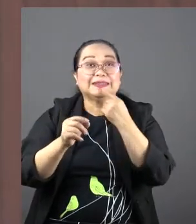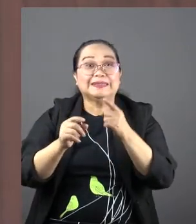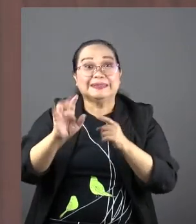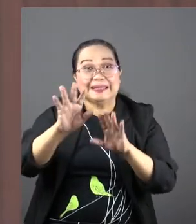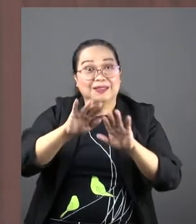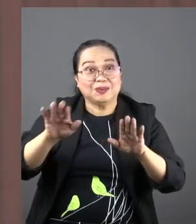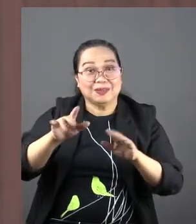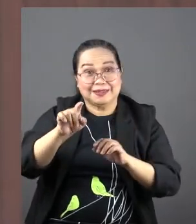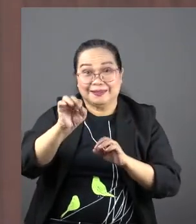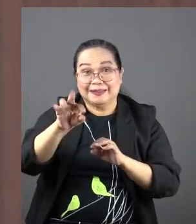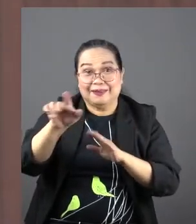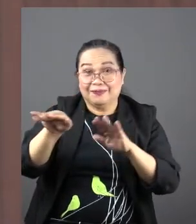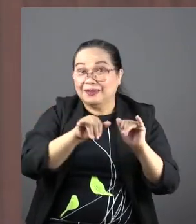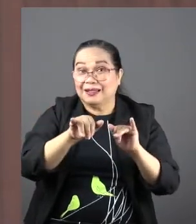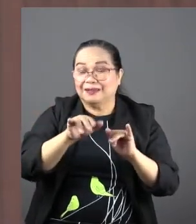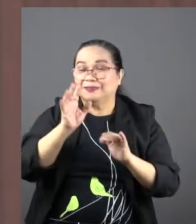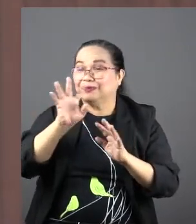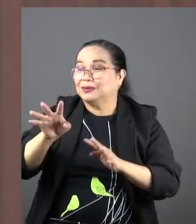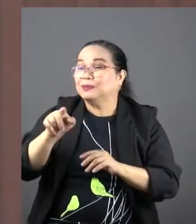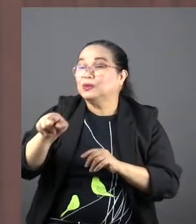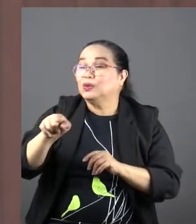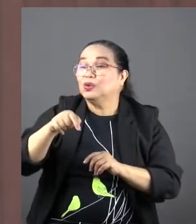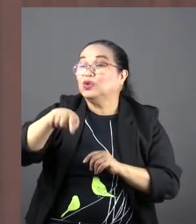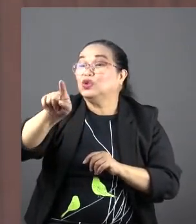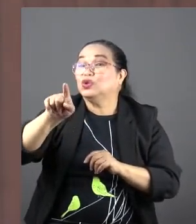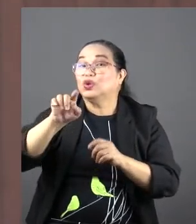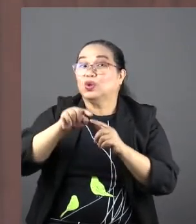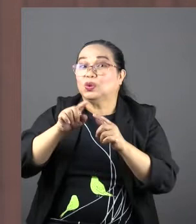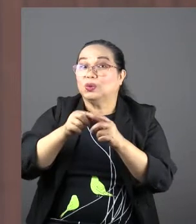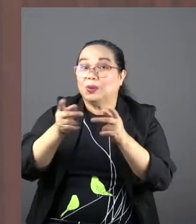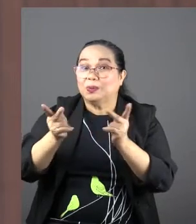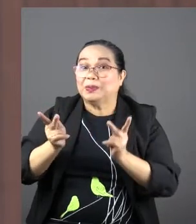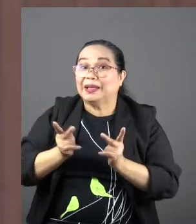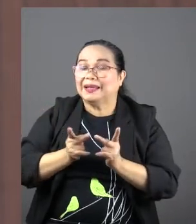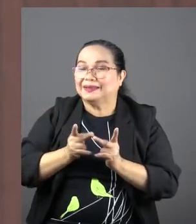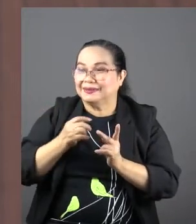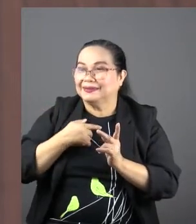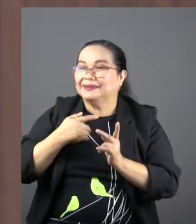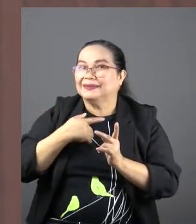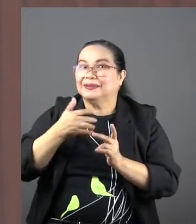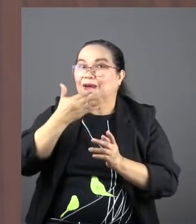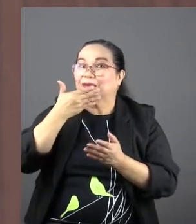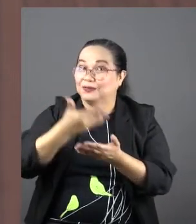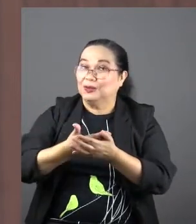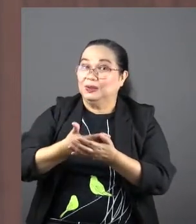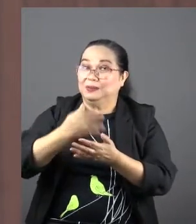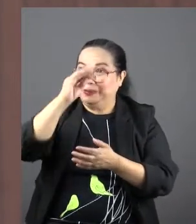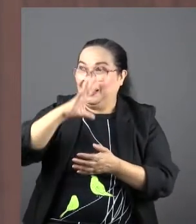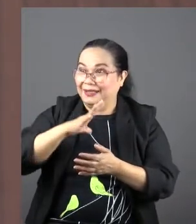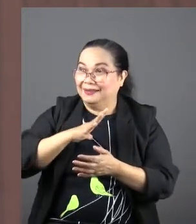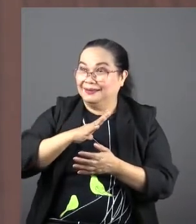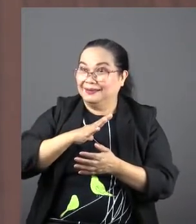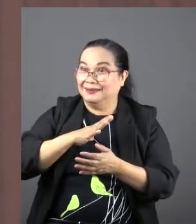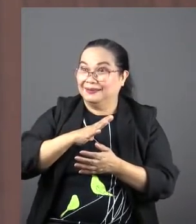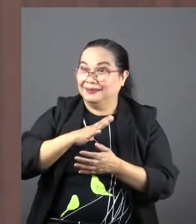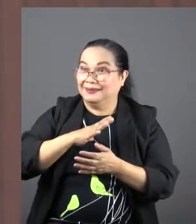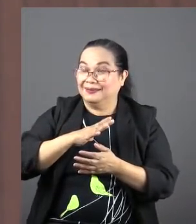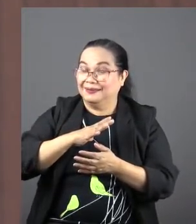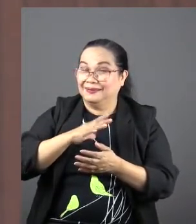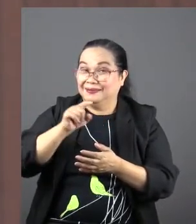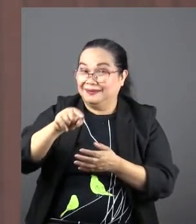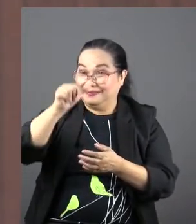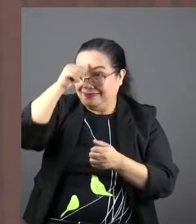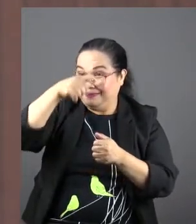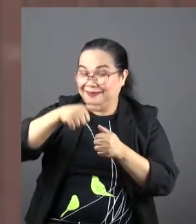kids? If ever you leave them out you tell them you go to somewhere where there are respectable men. where you're expected to be fun. I remember